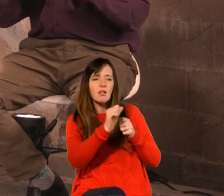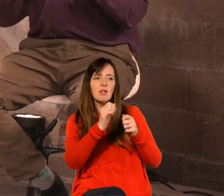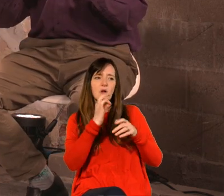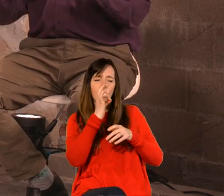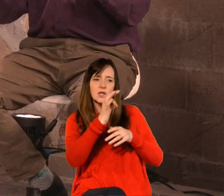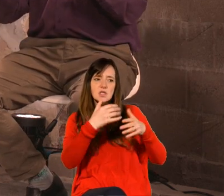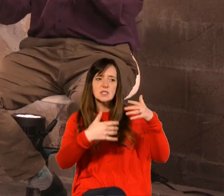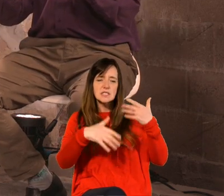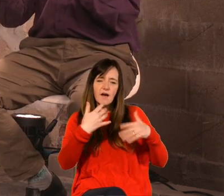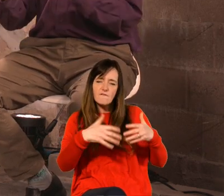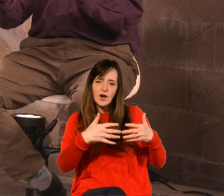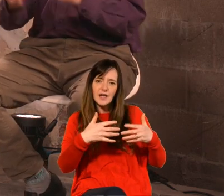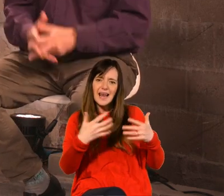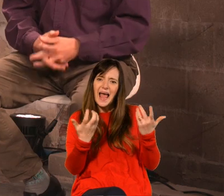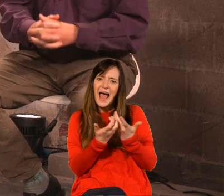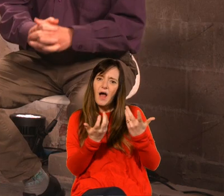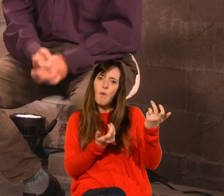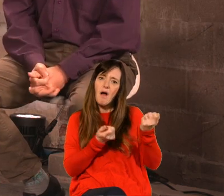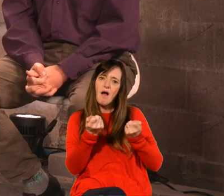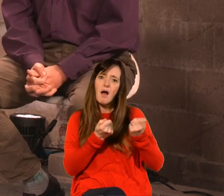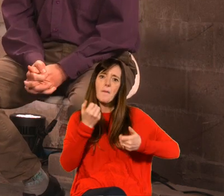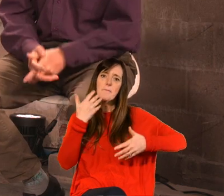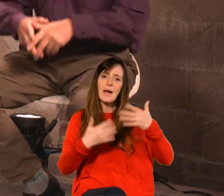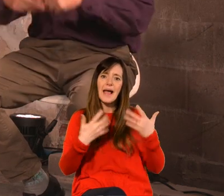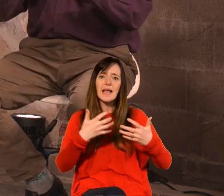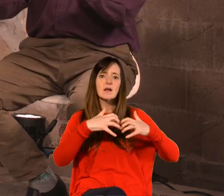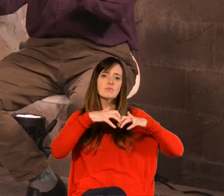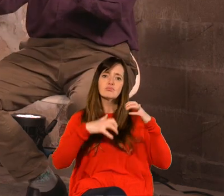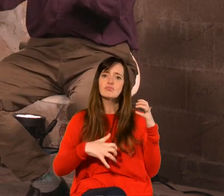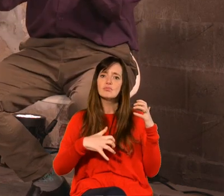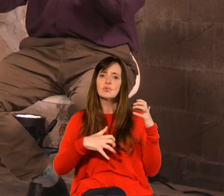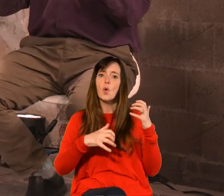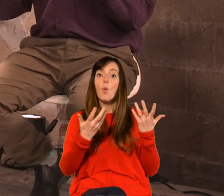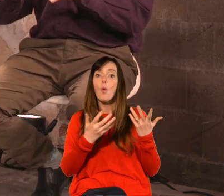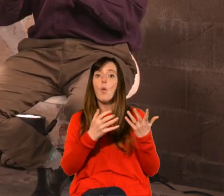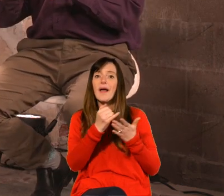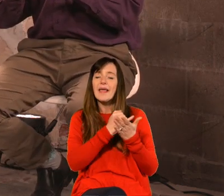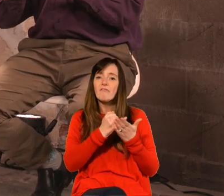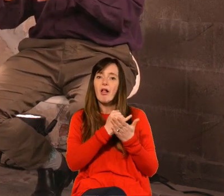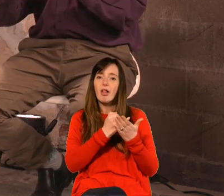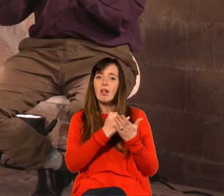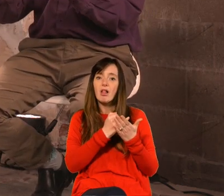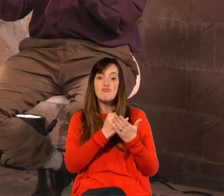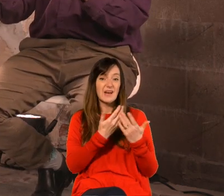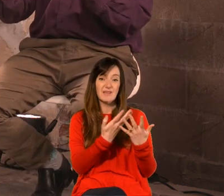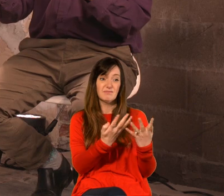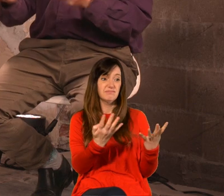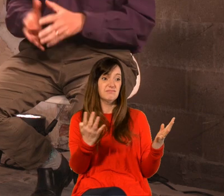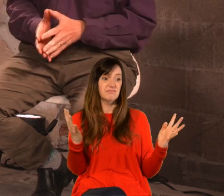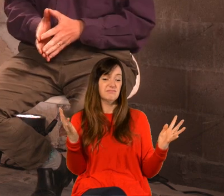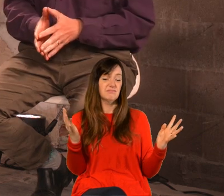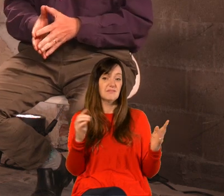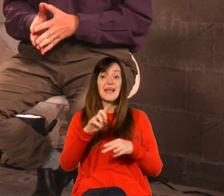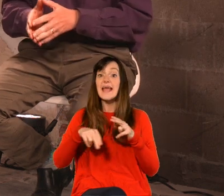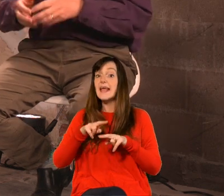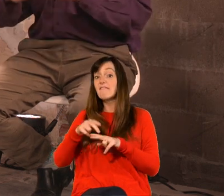the question of where what do we do with pain and brokenness and hurt and evil uh force itself on all of us and of course if we live in a purely godless